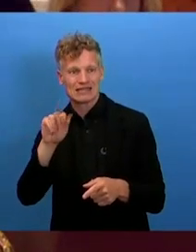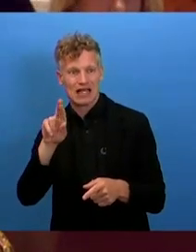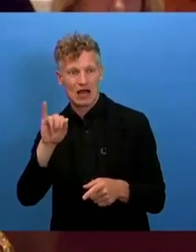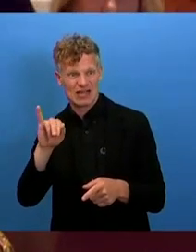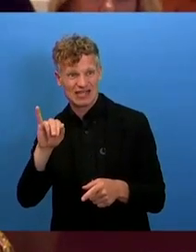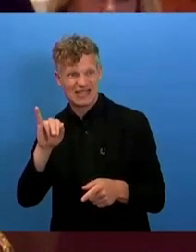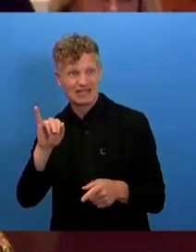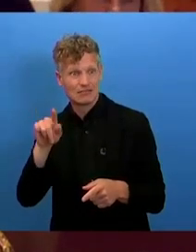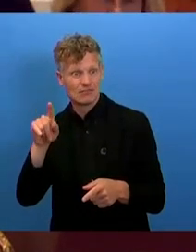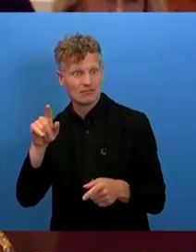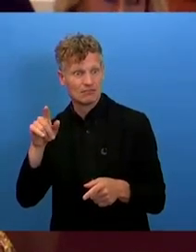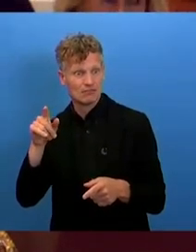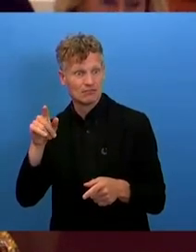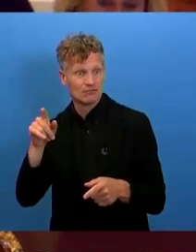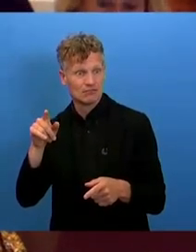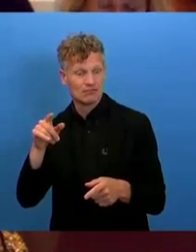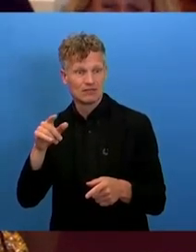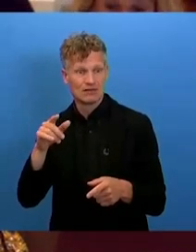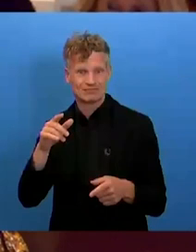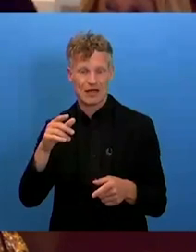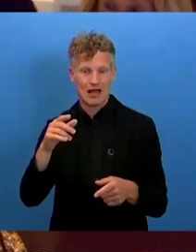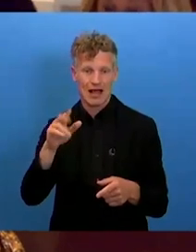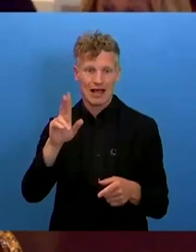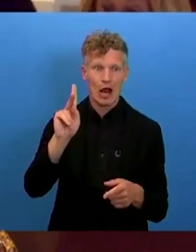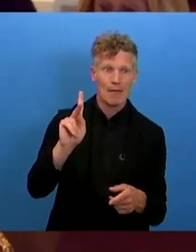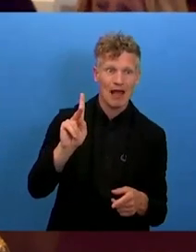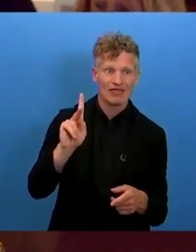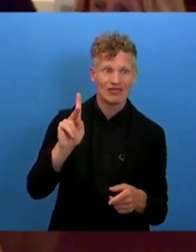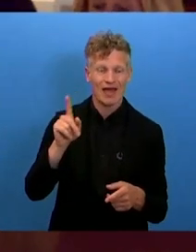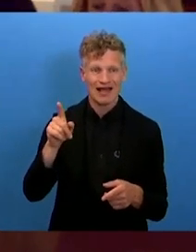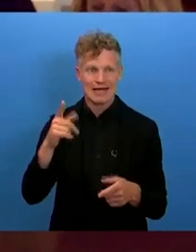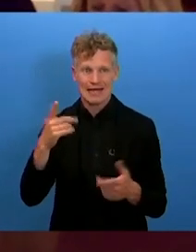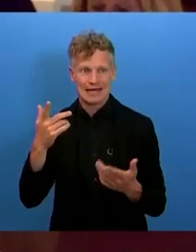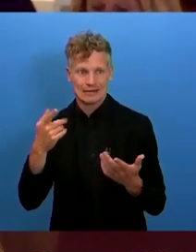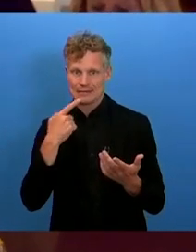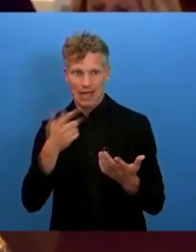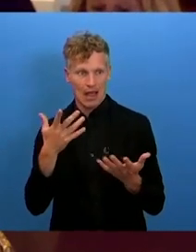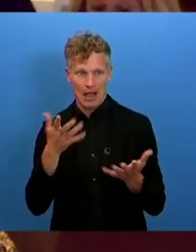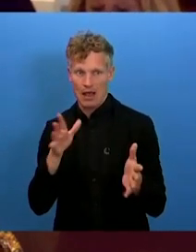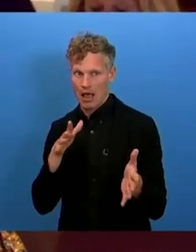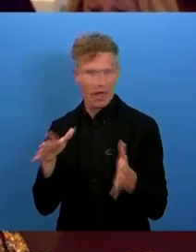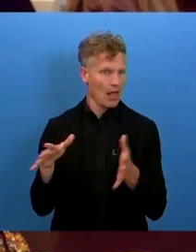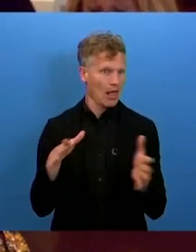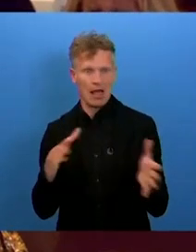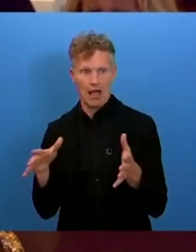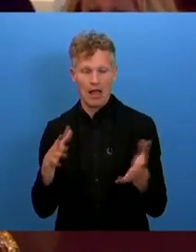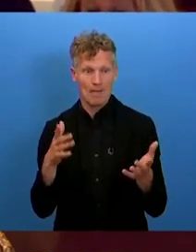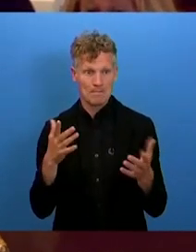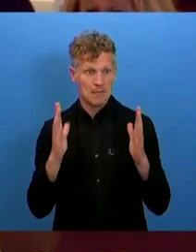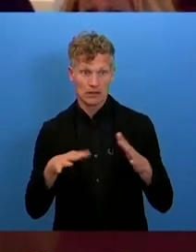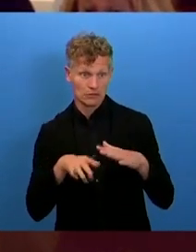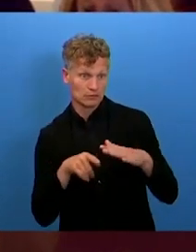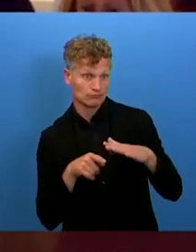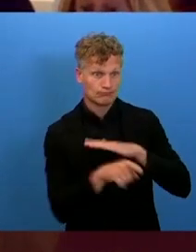vis-à-vis Armenians in Karabath had to choose between exodus or massacres. Following these